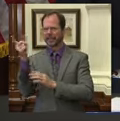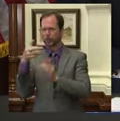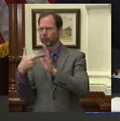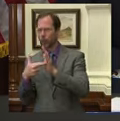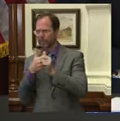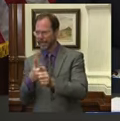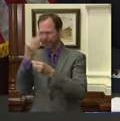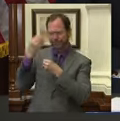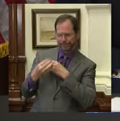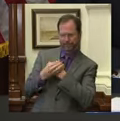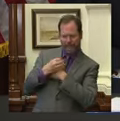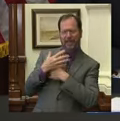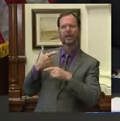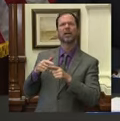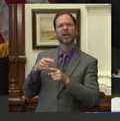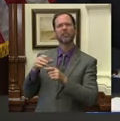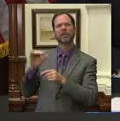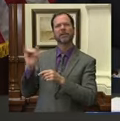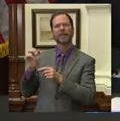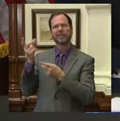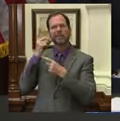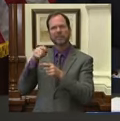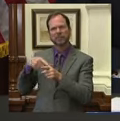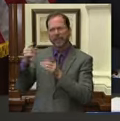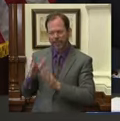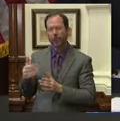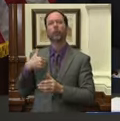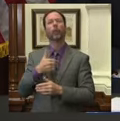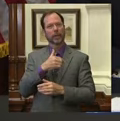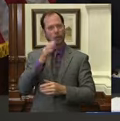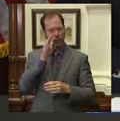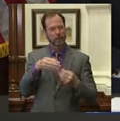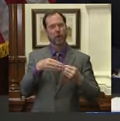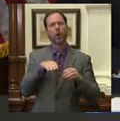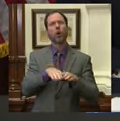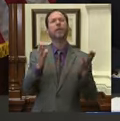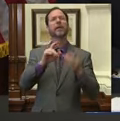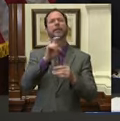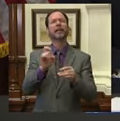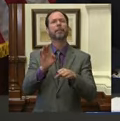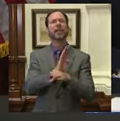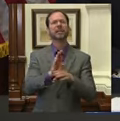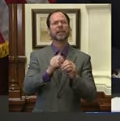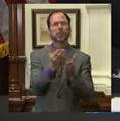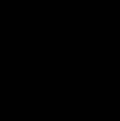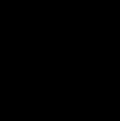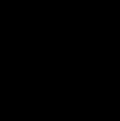on advice from infectious disease specialists, we will open Texas businesses in phases.